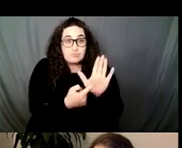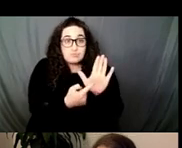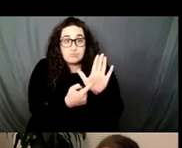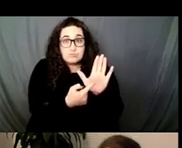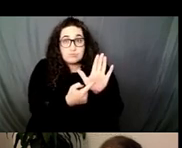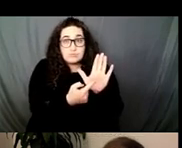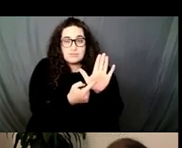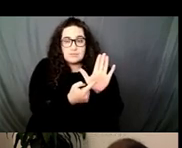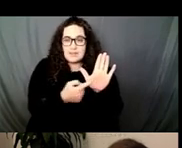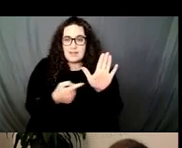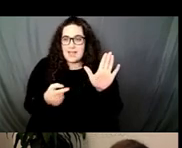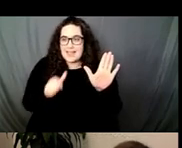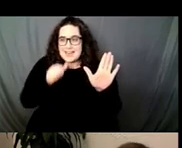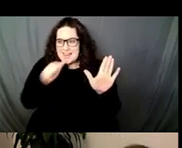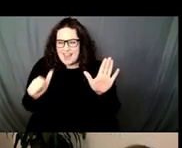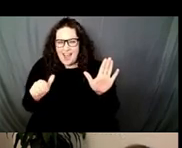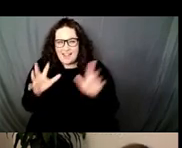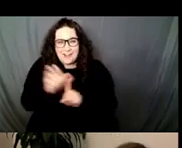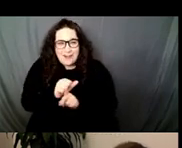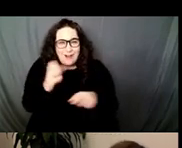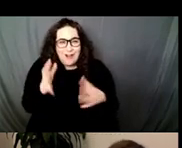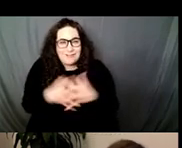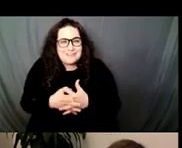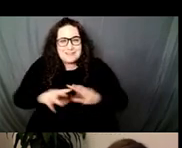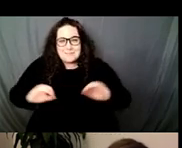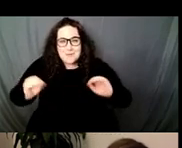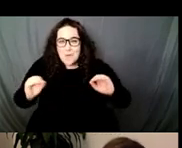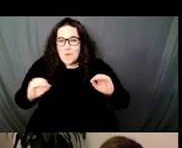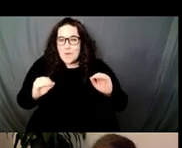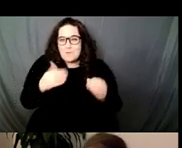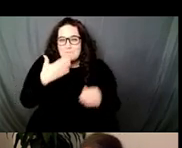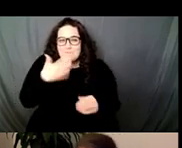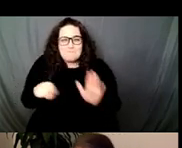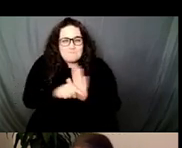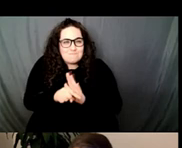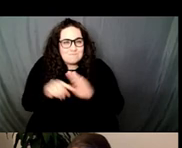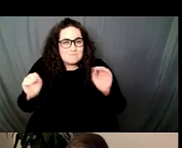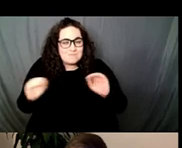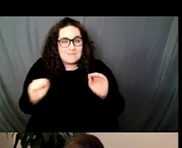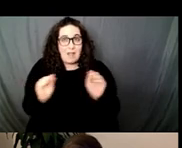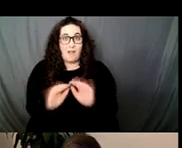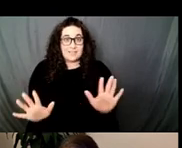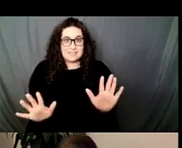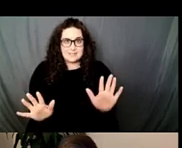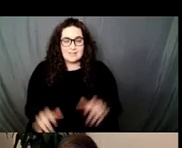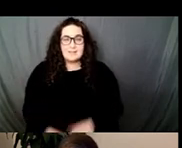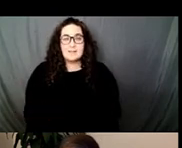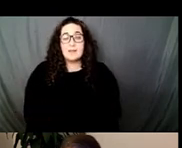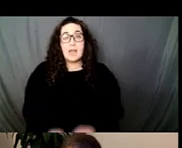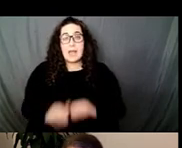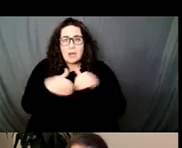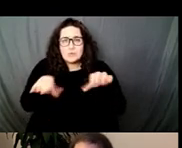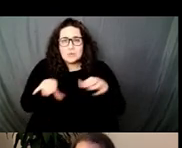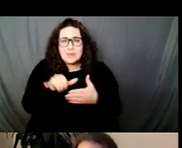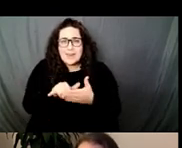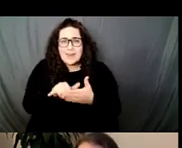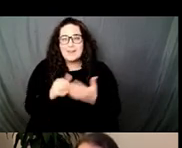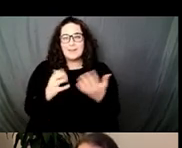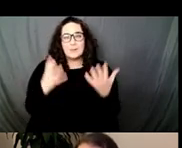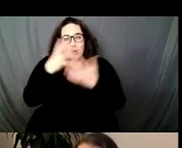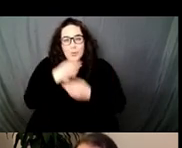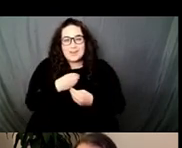their own turf. And part of the way he was able to do this was through a poetics of beauty that obscured what might be perceived as the more